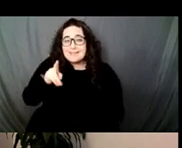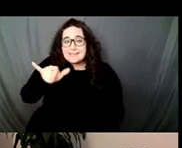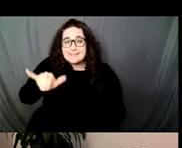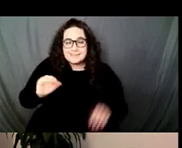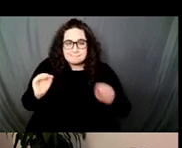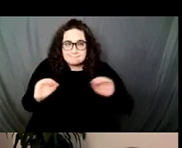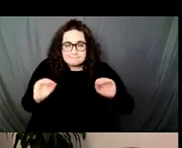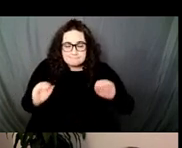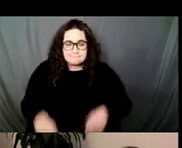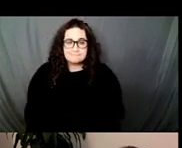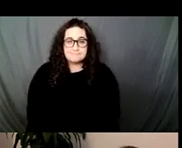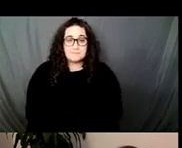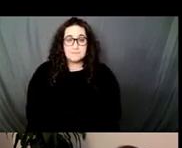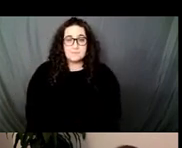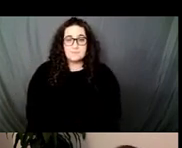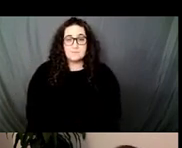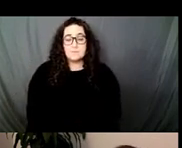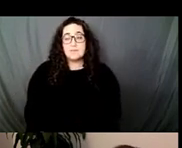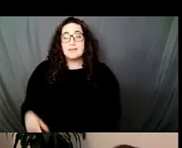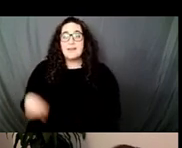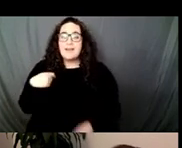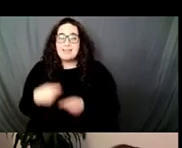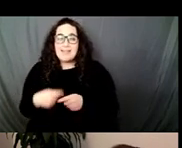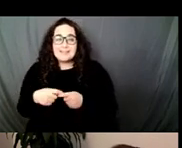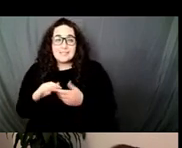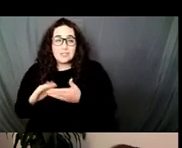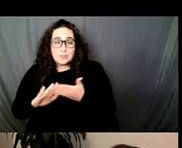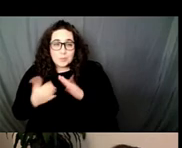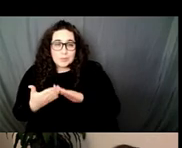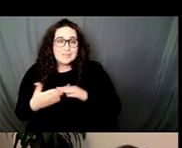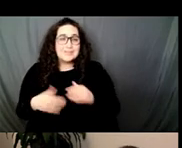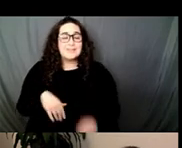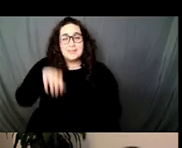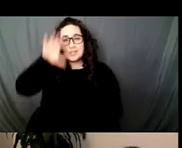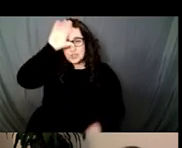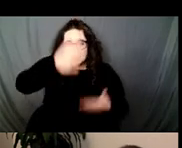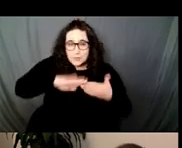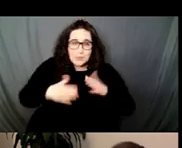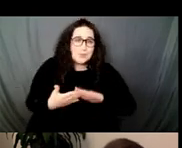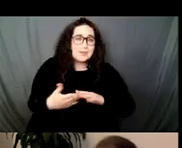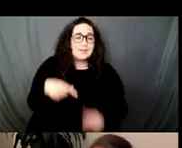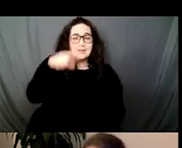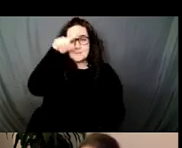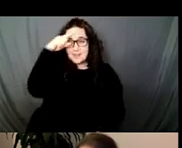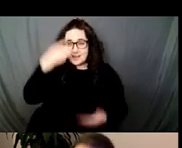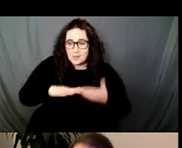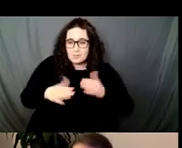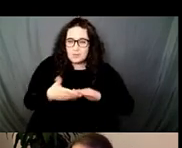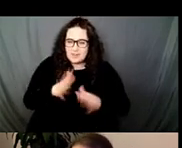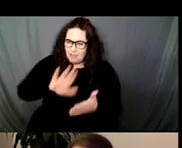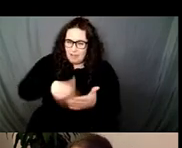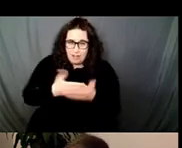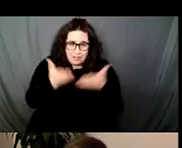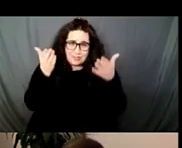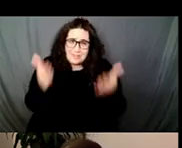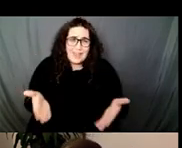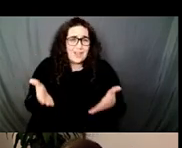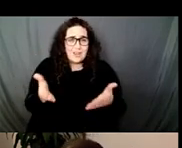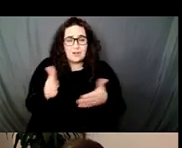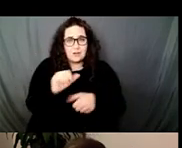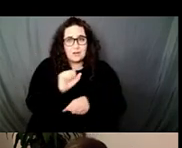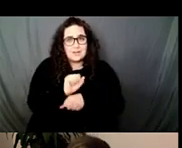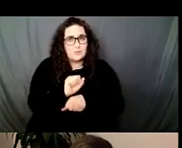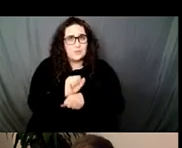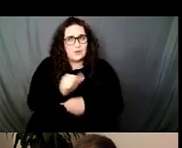the thematics of Latinidad, Cubanidad, and Blackness are variously addressed within the work with a fair amount of regularity.